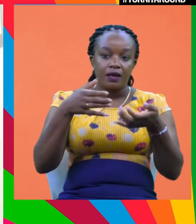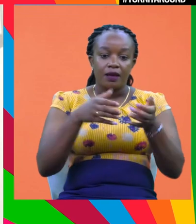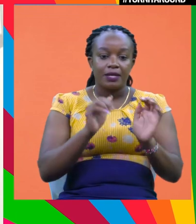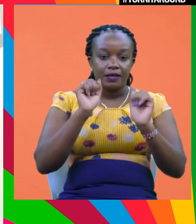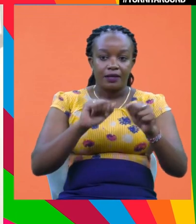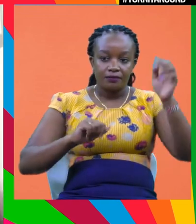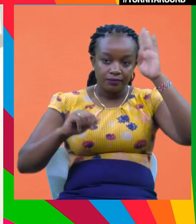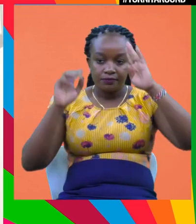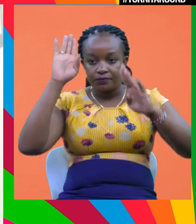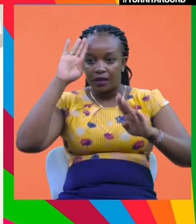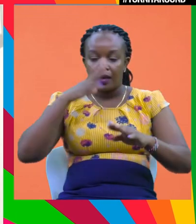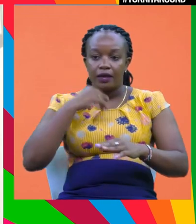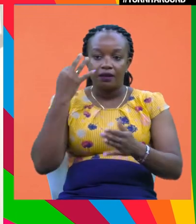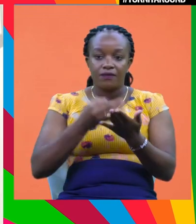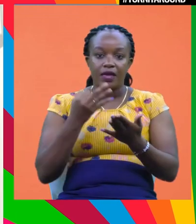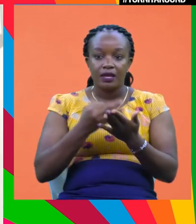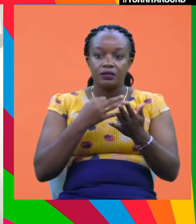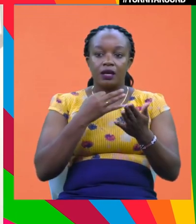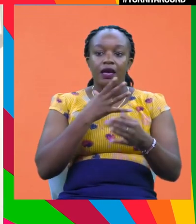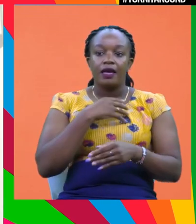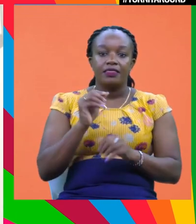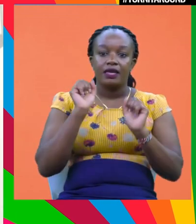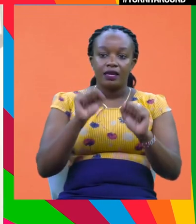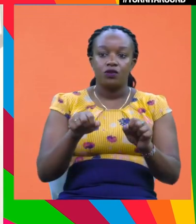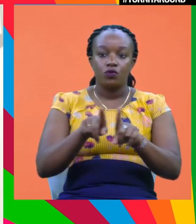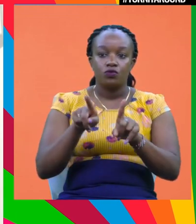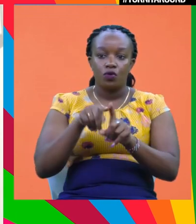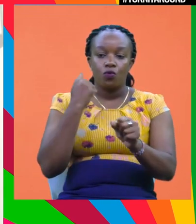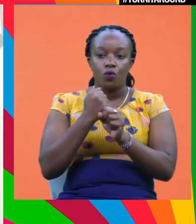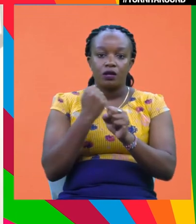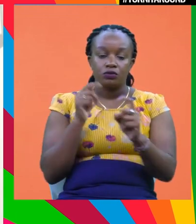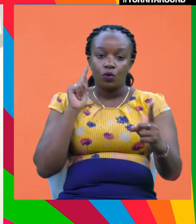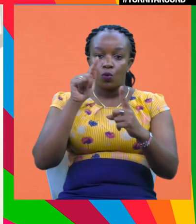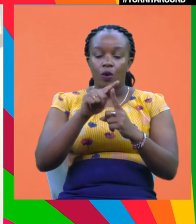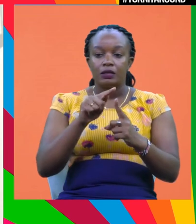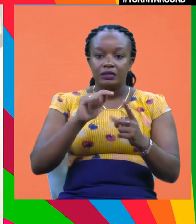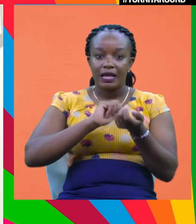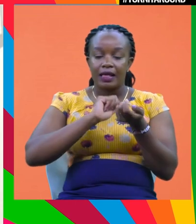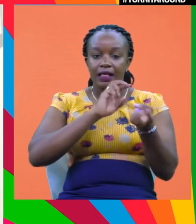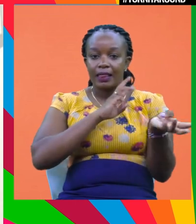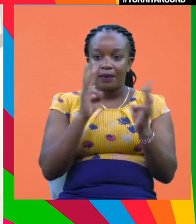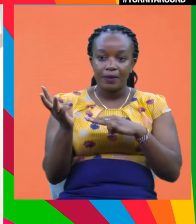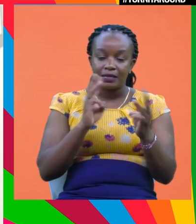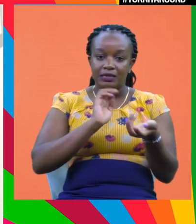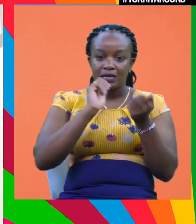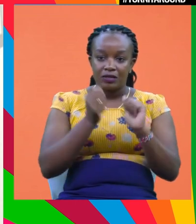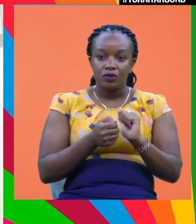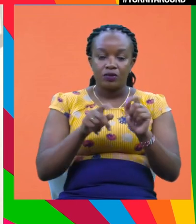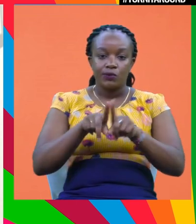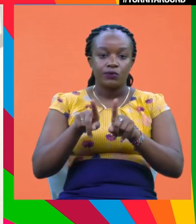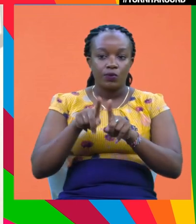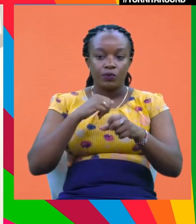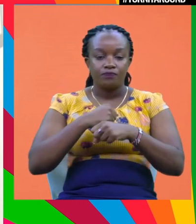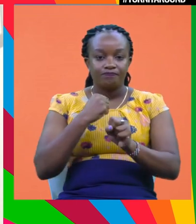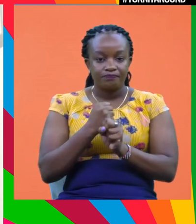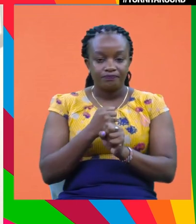can innovate, where they can get financing, where they can also, um, work towards, work towards change. And in the financial sector, we talked about making